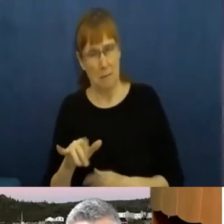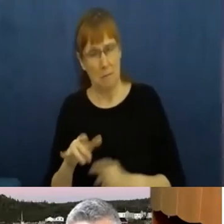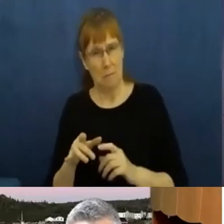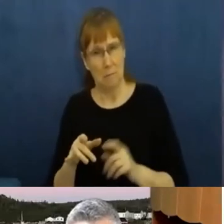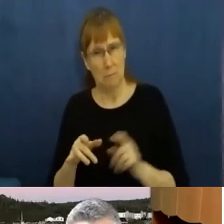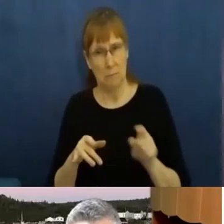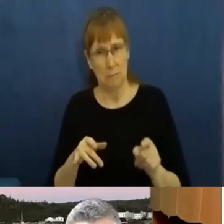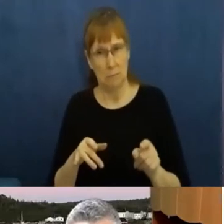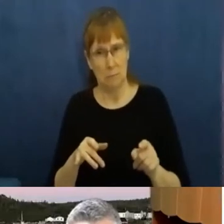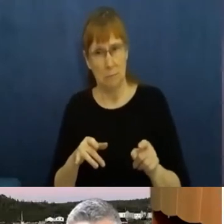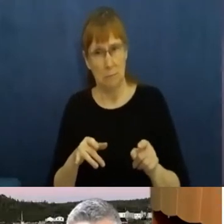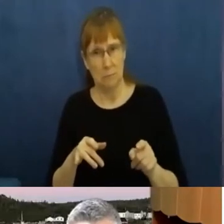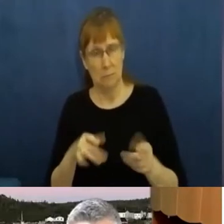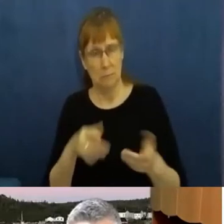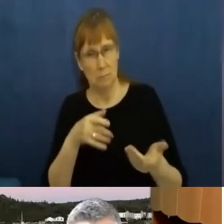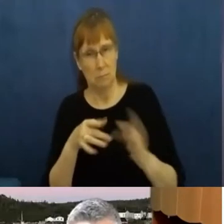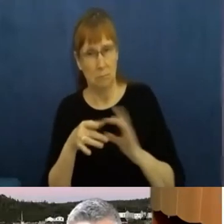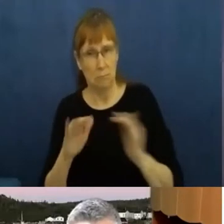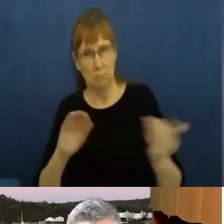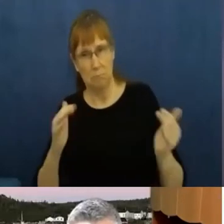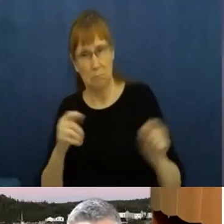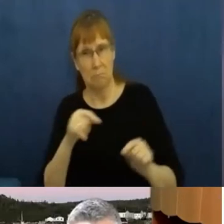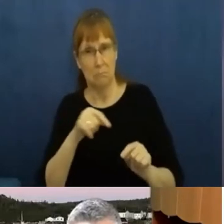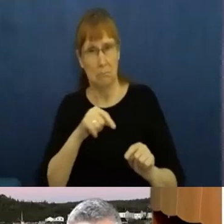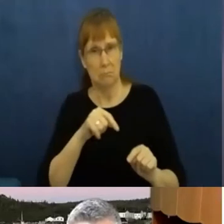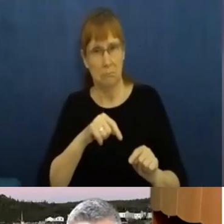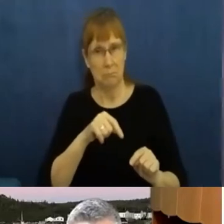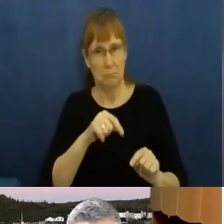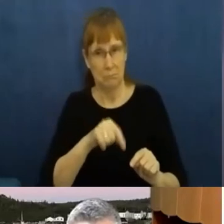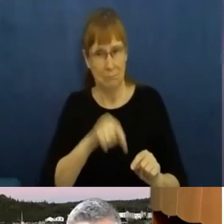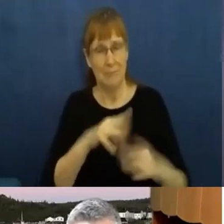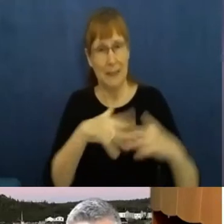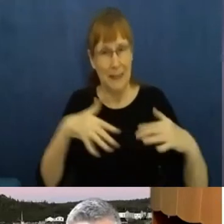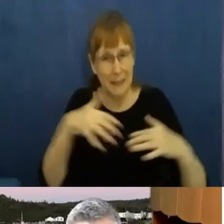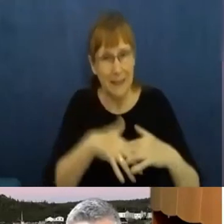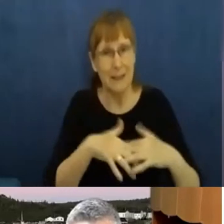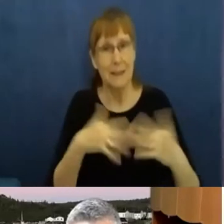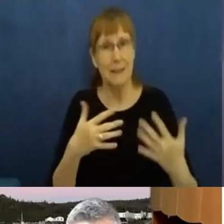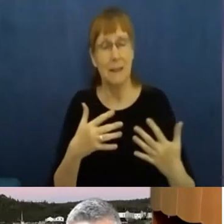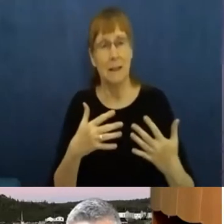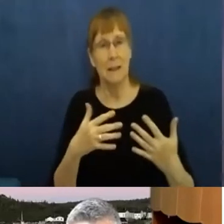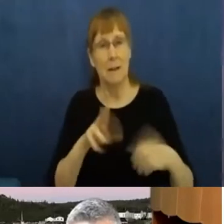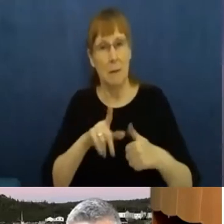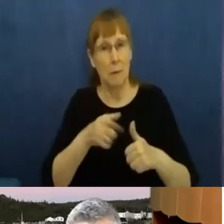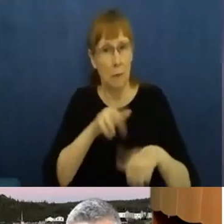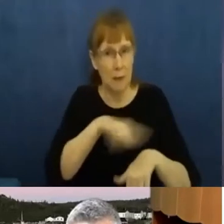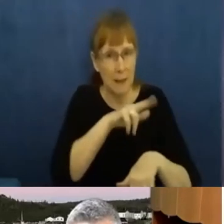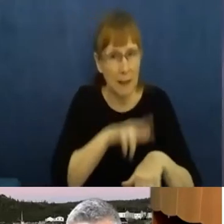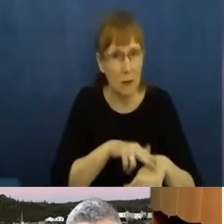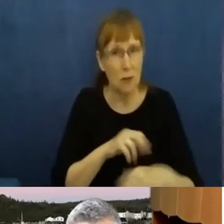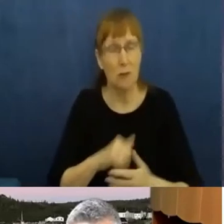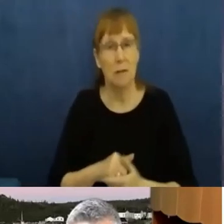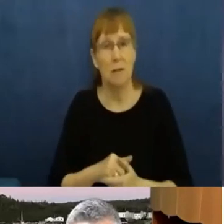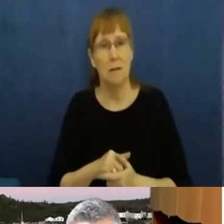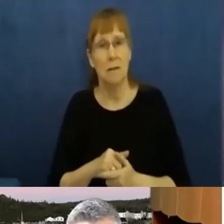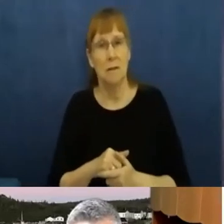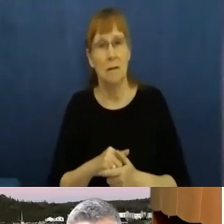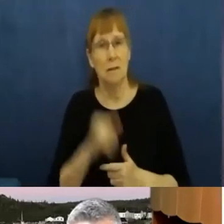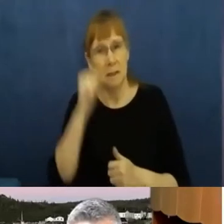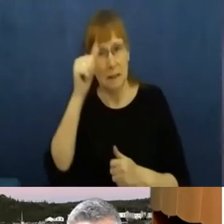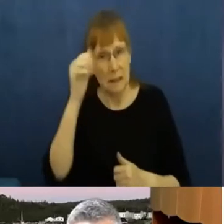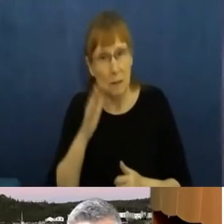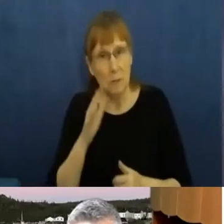been heard by the various levels of government? Have they been responding appropriately to the